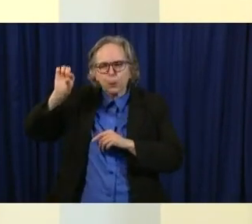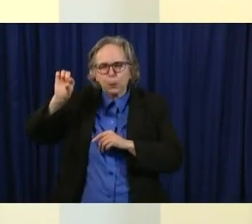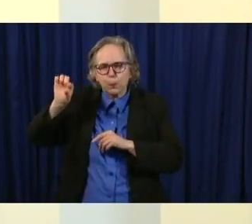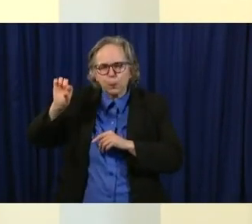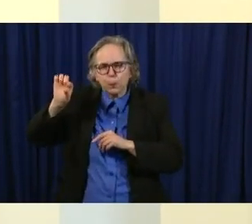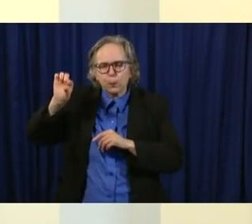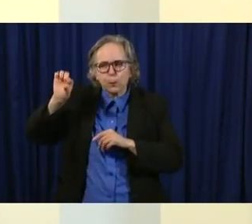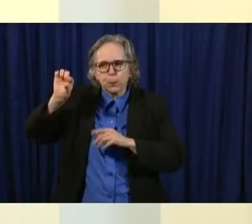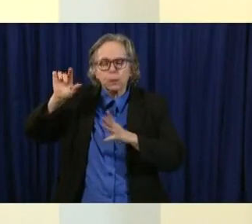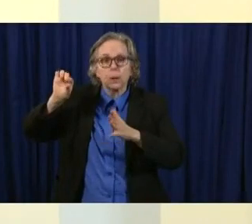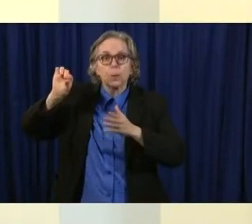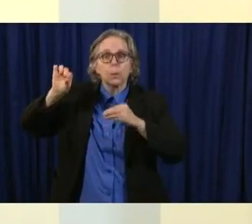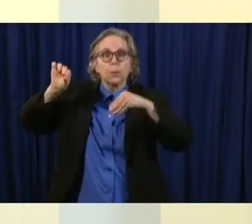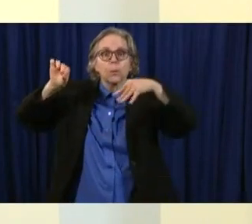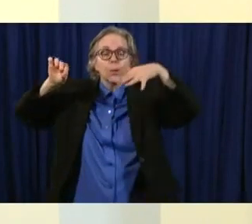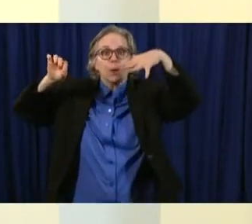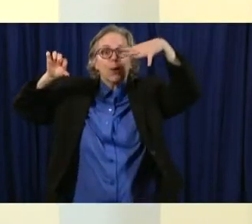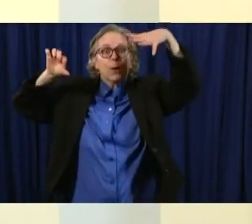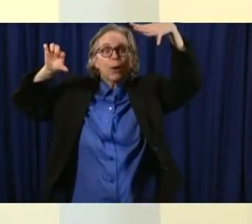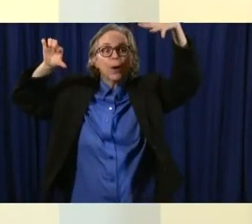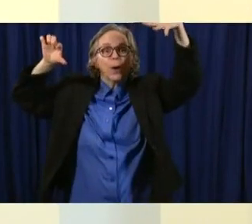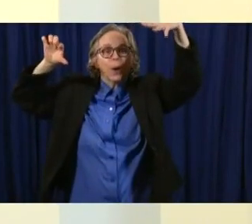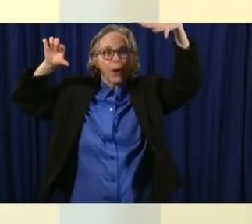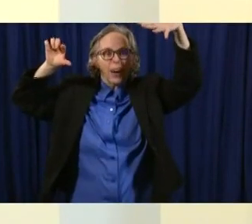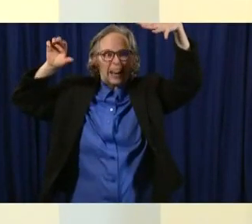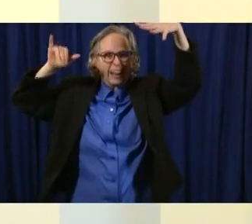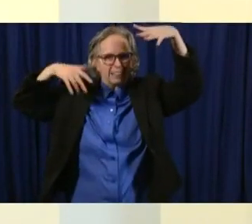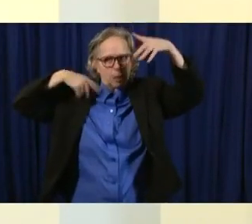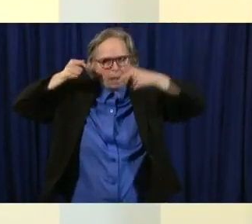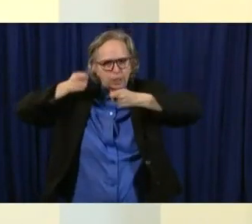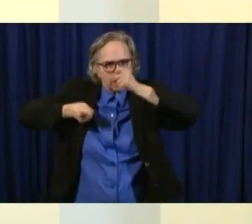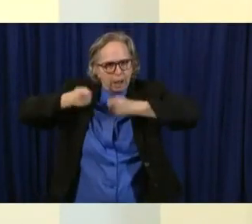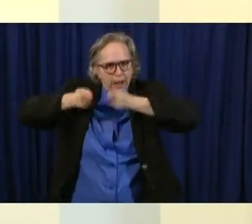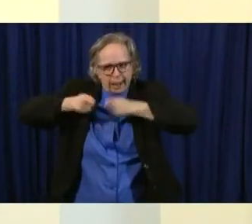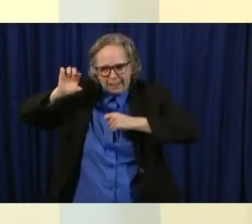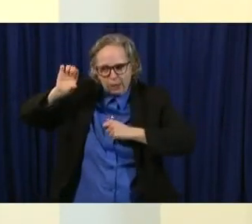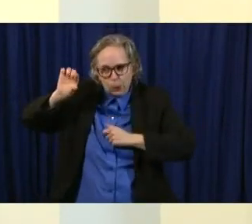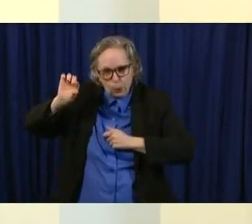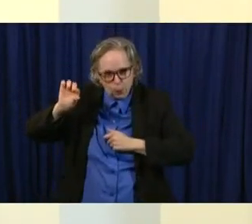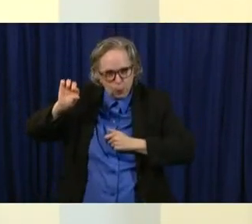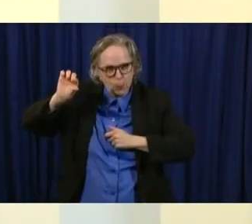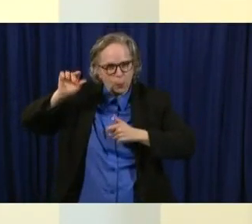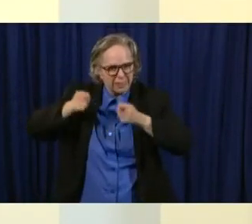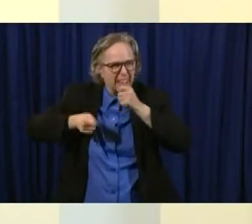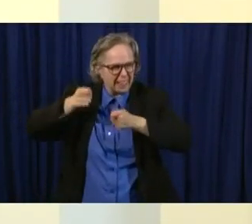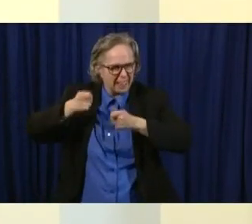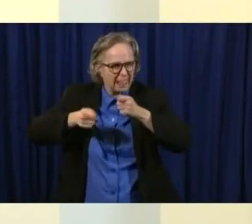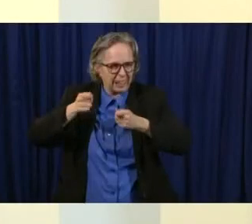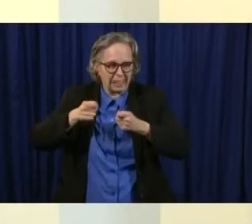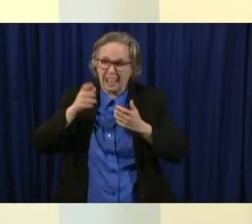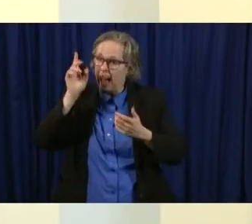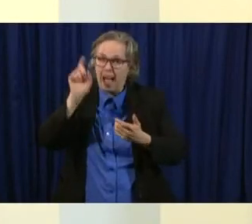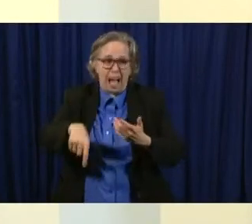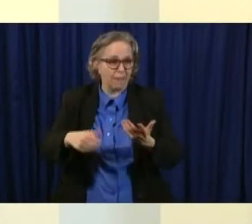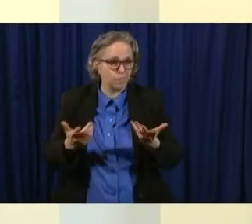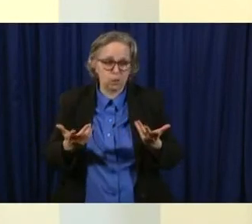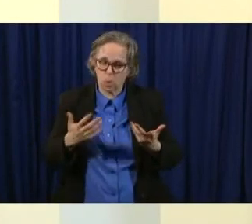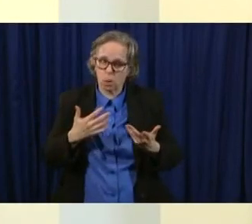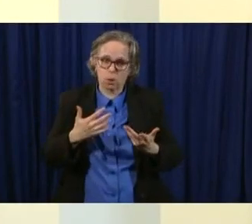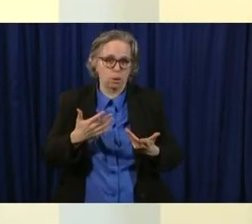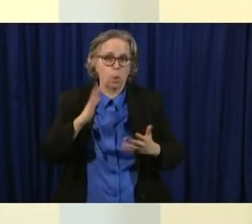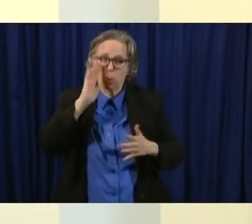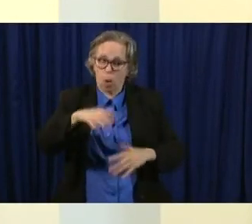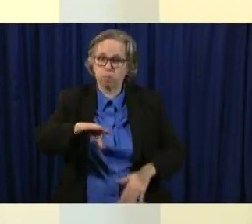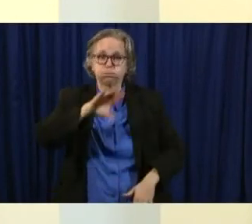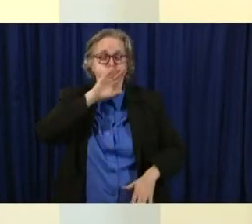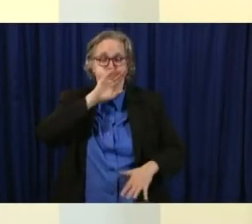and we'll make adjustments we'll have to do audibles we do all your planning for the game but you get up to the line and you're going to